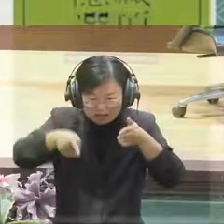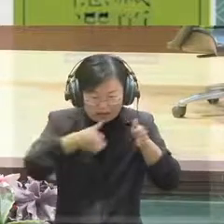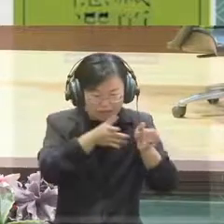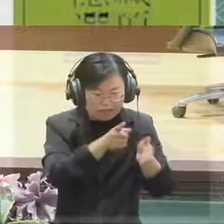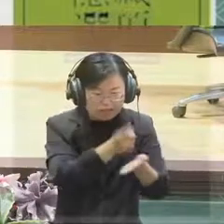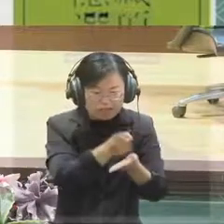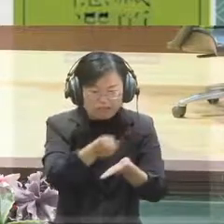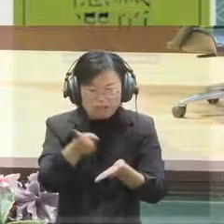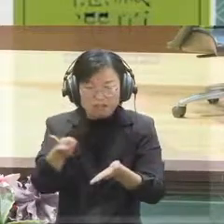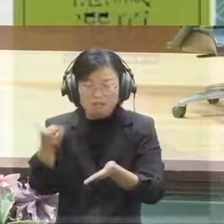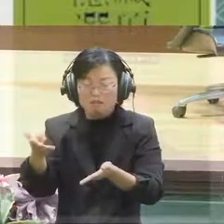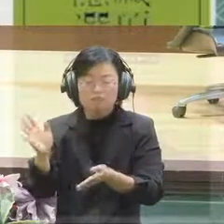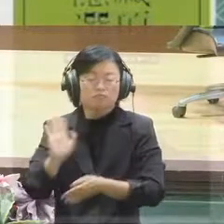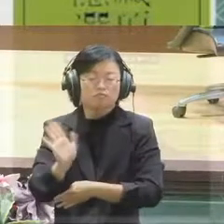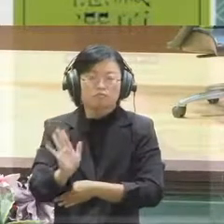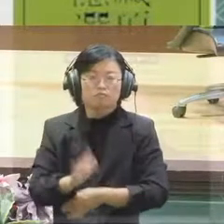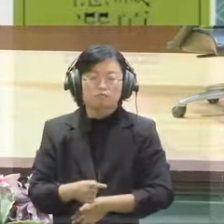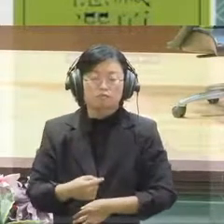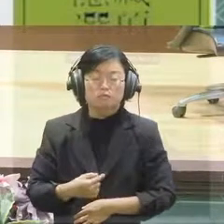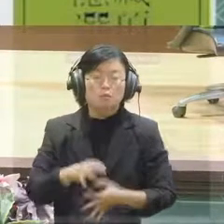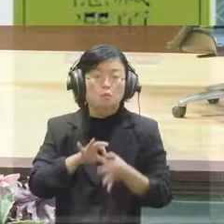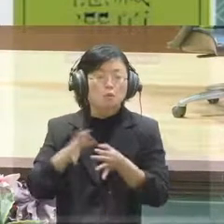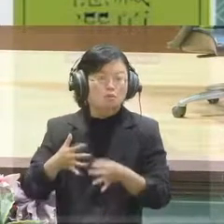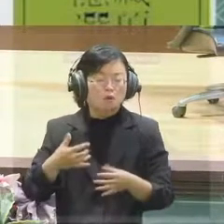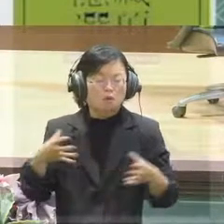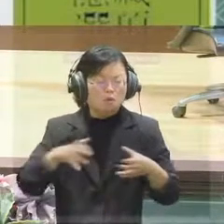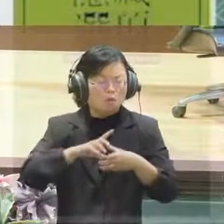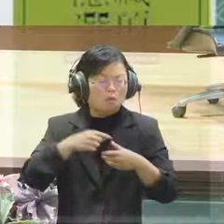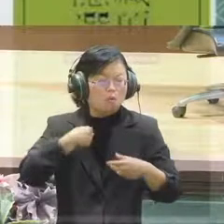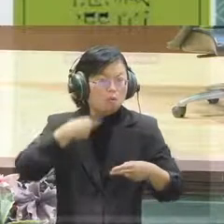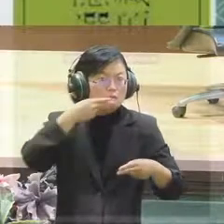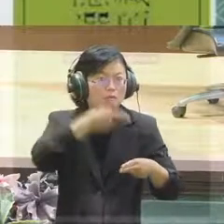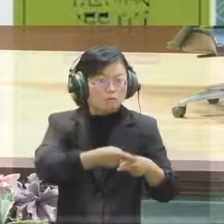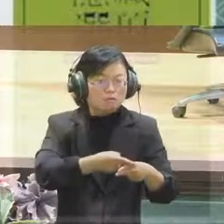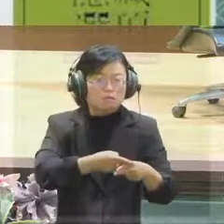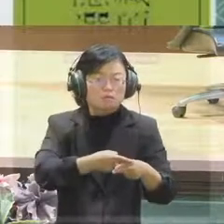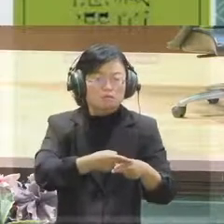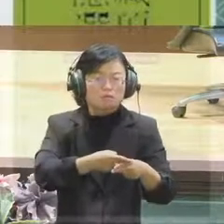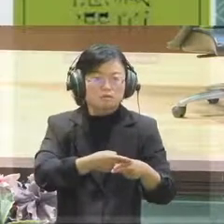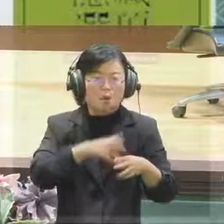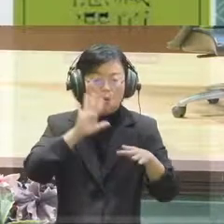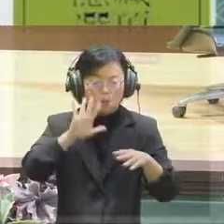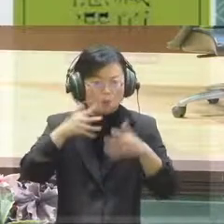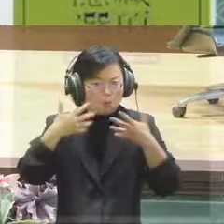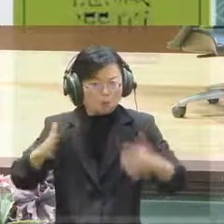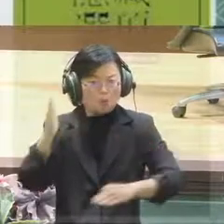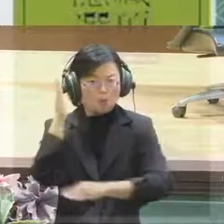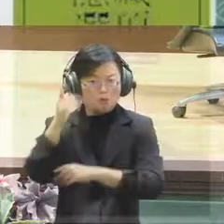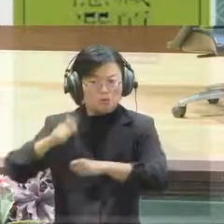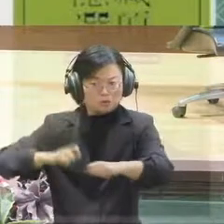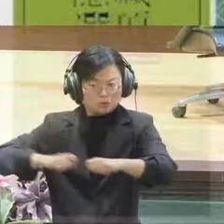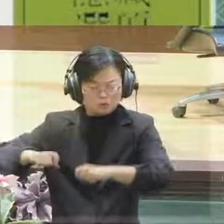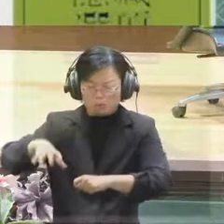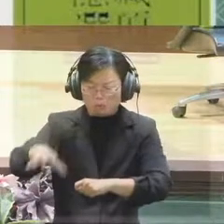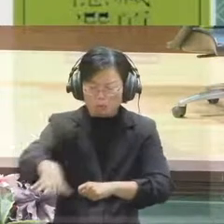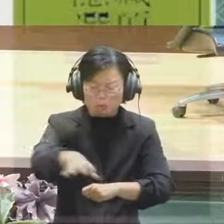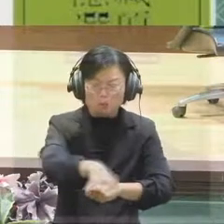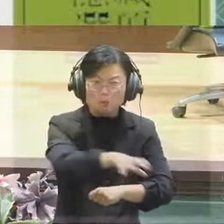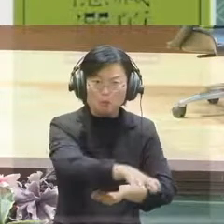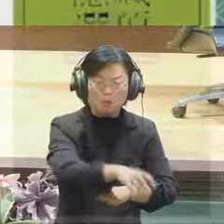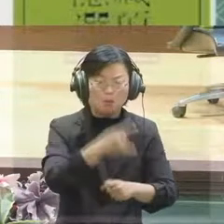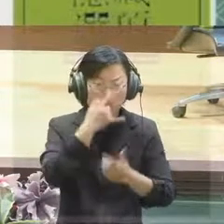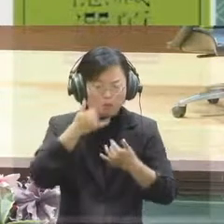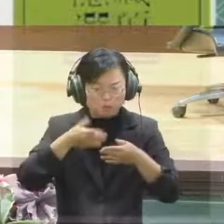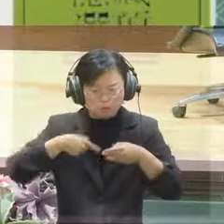also believe there are even more policy areas that we need to explore, like open government